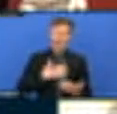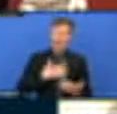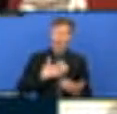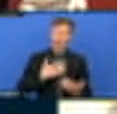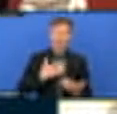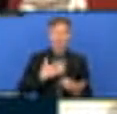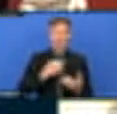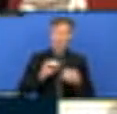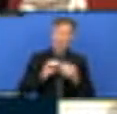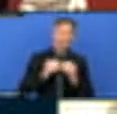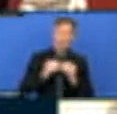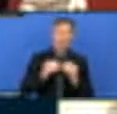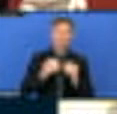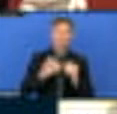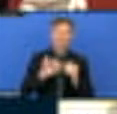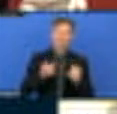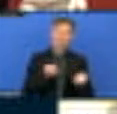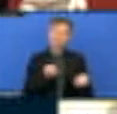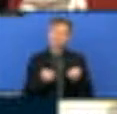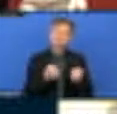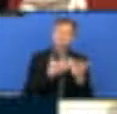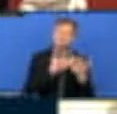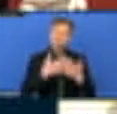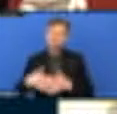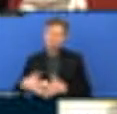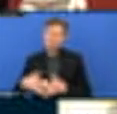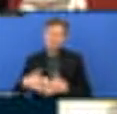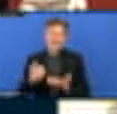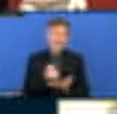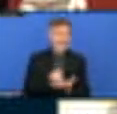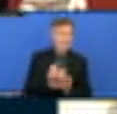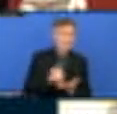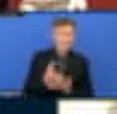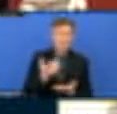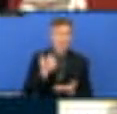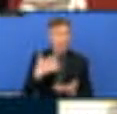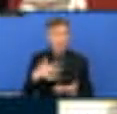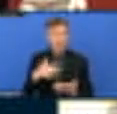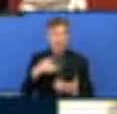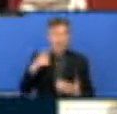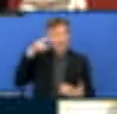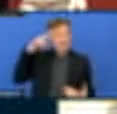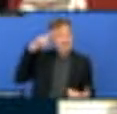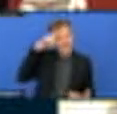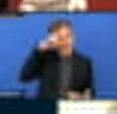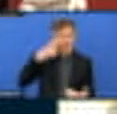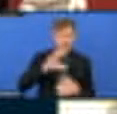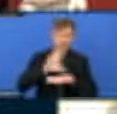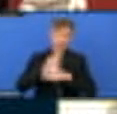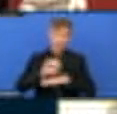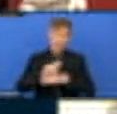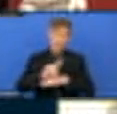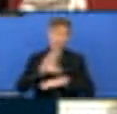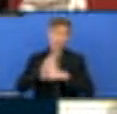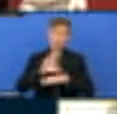real problems reside. And if we really wanted to touch the preoccupations of the population, would have to back to the base to collect